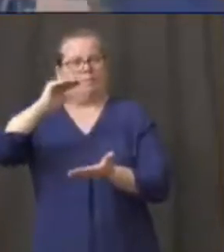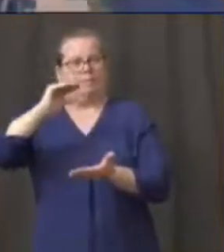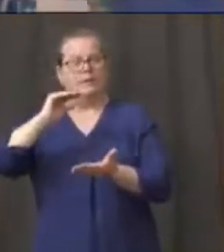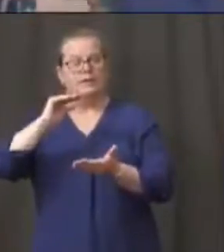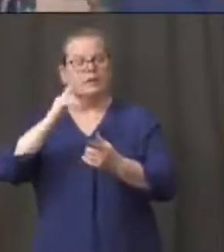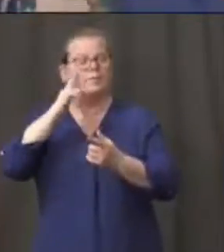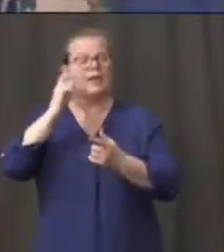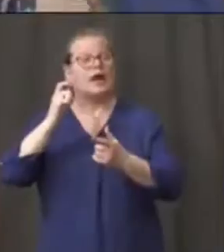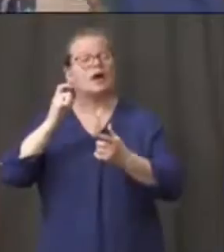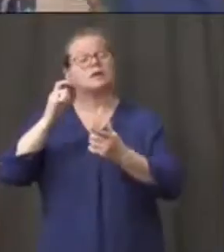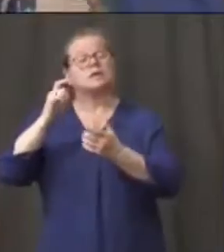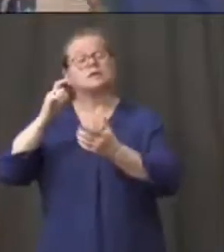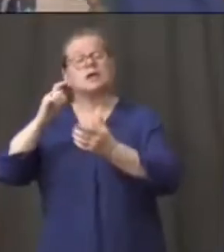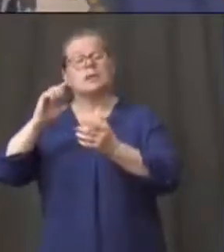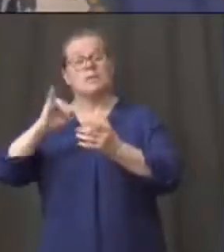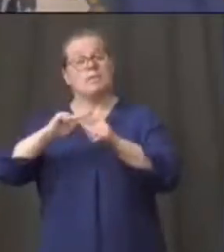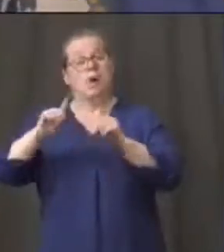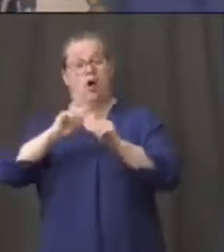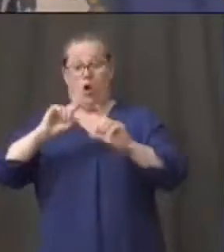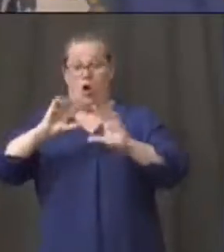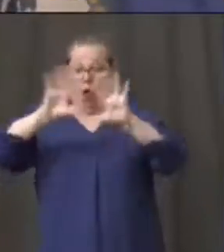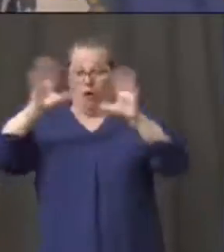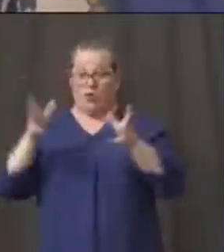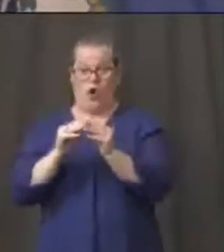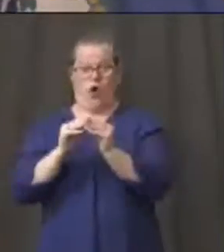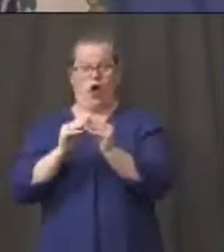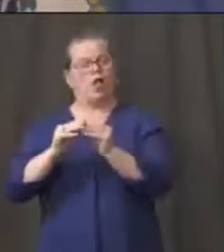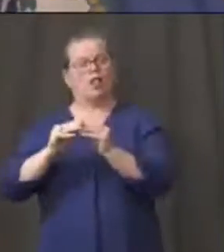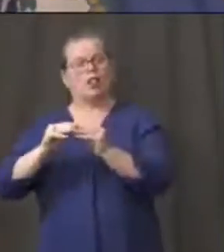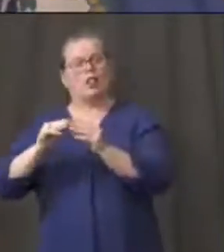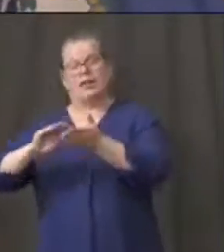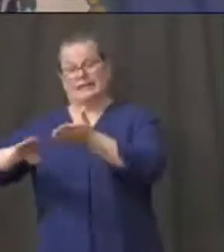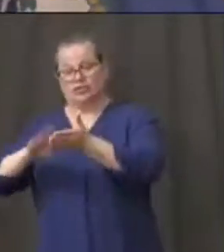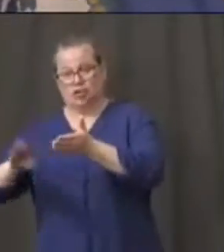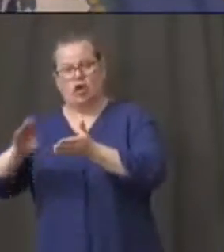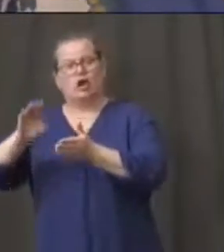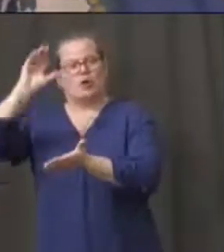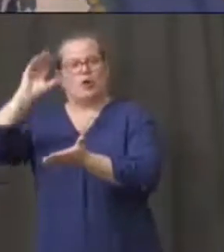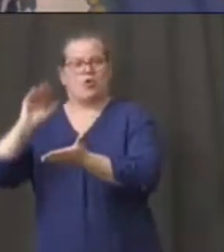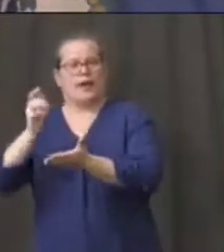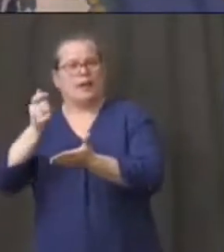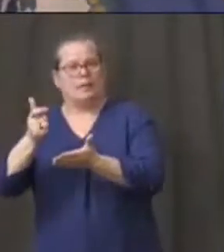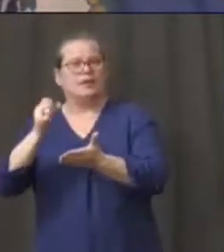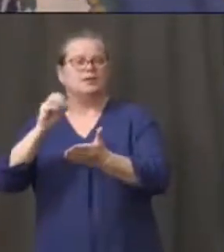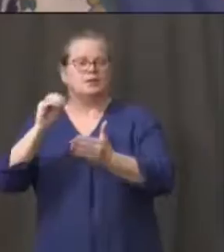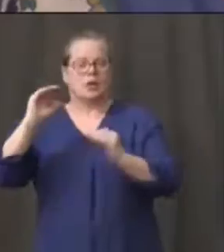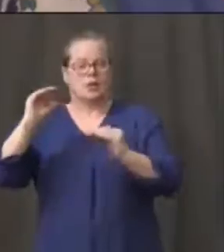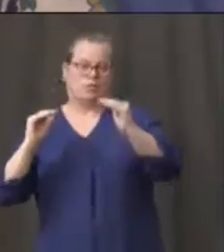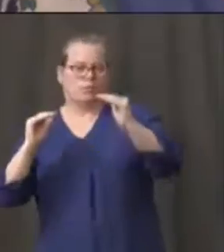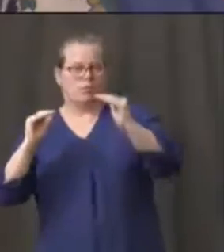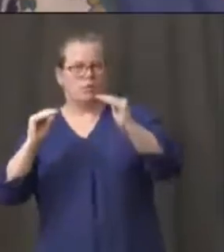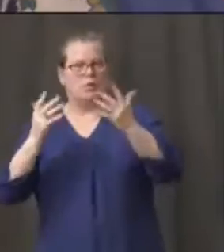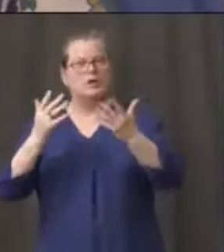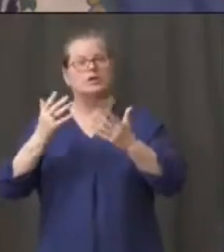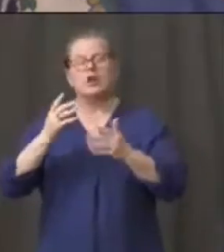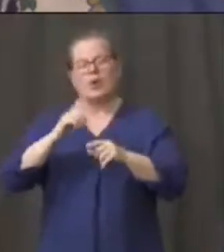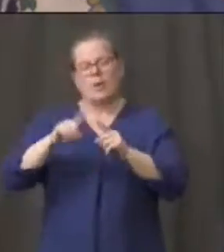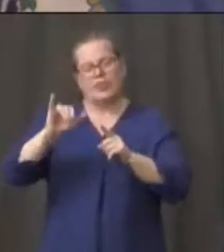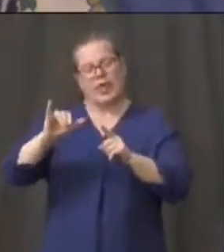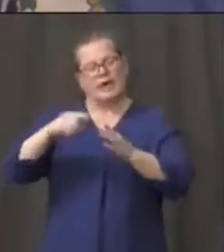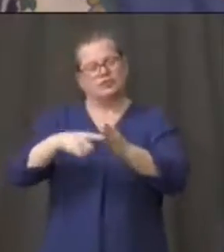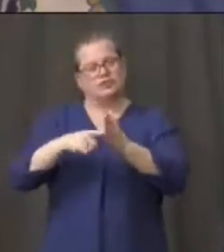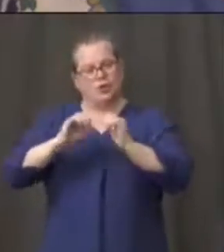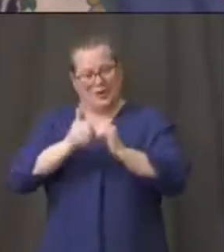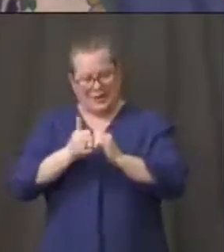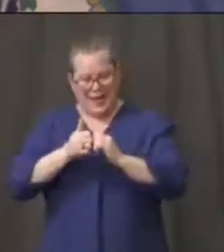because that does reflect the nature of the pandemic and how it's maybe continuing to expand in its own way.